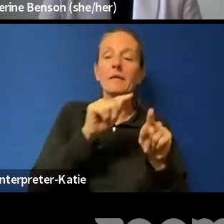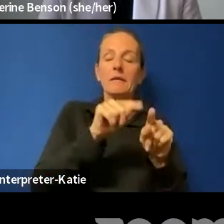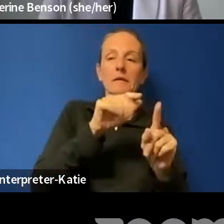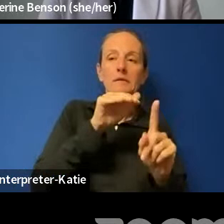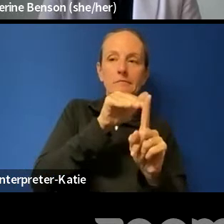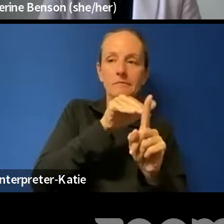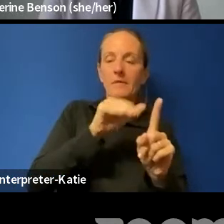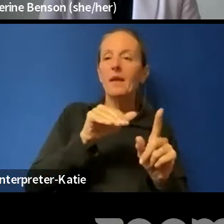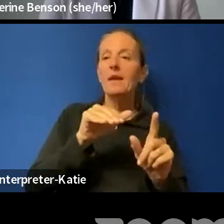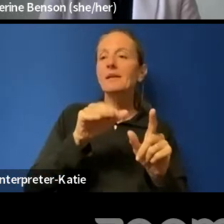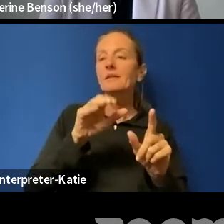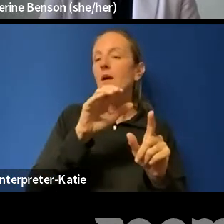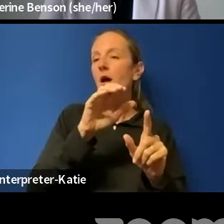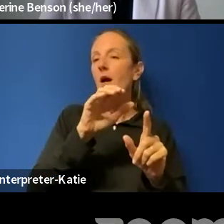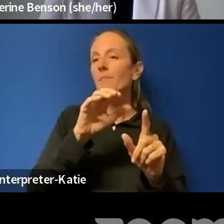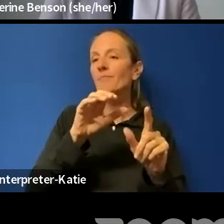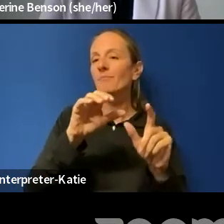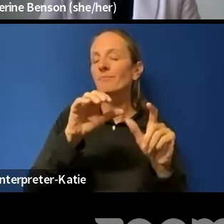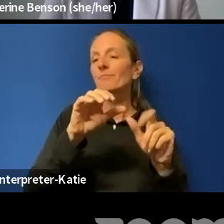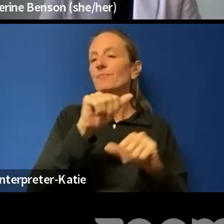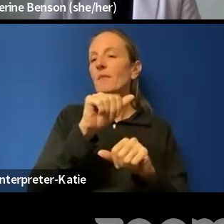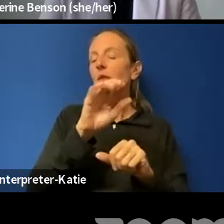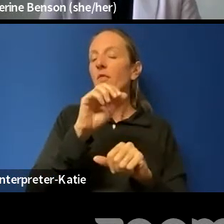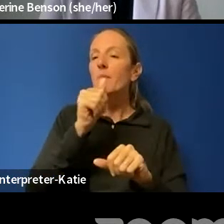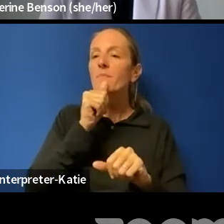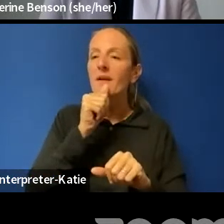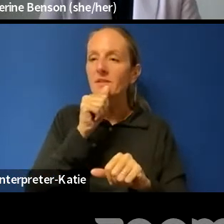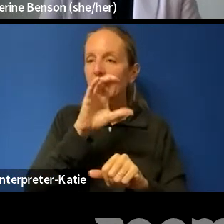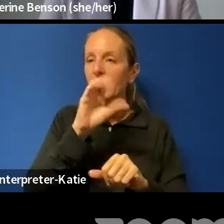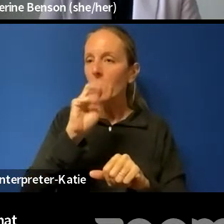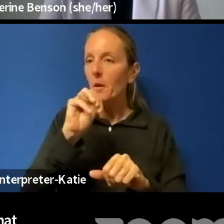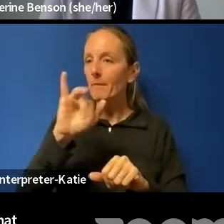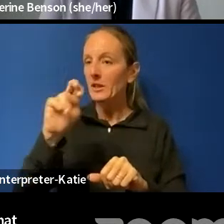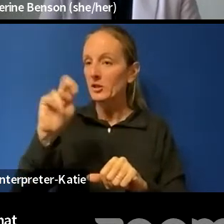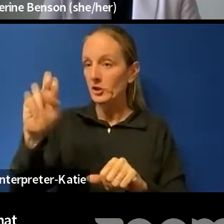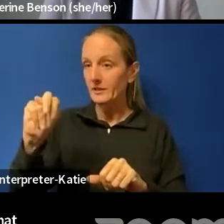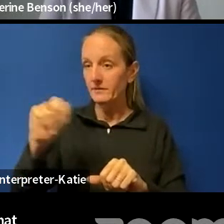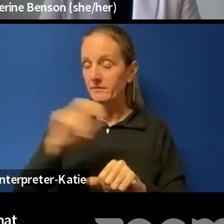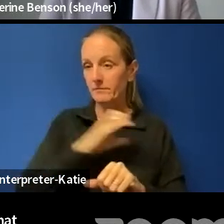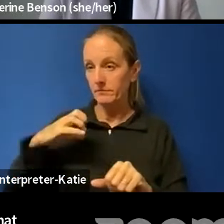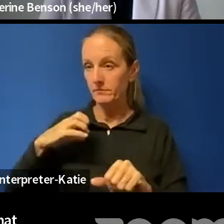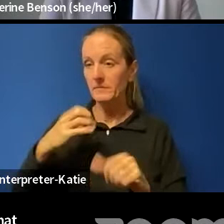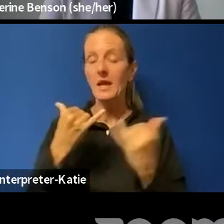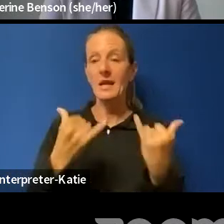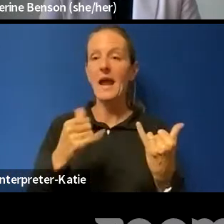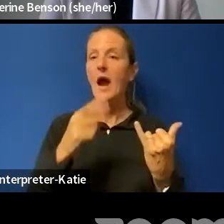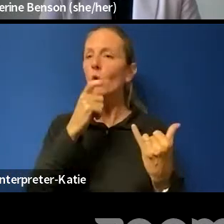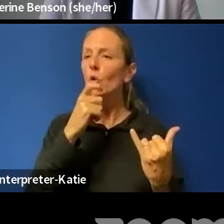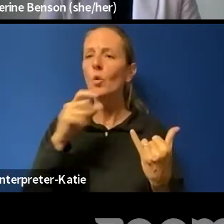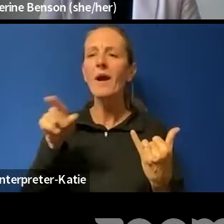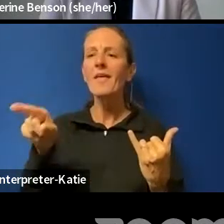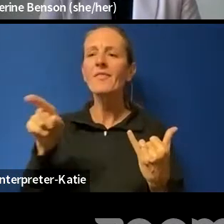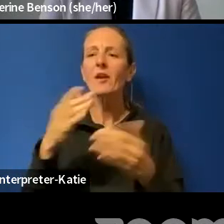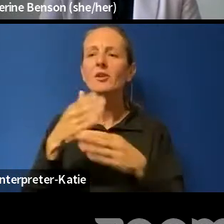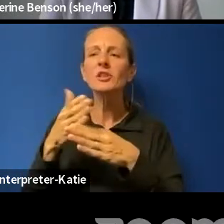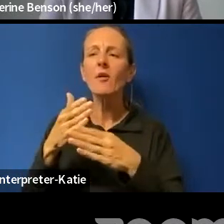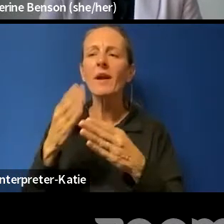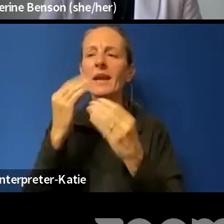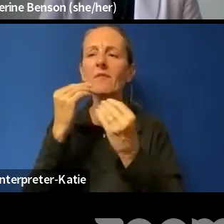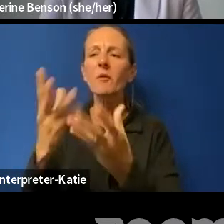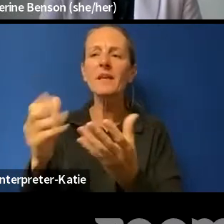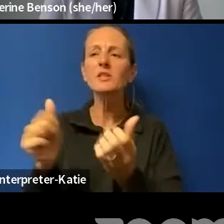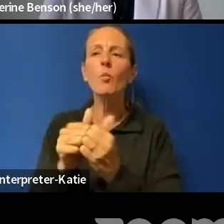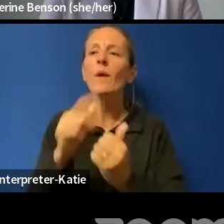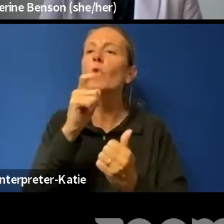and in 2017, they did an investigation into who the CBSA was sharing people's information with, of all the